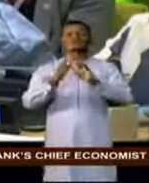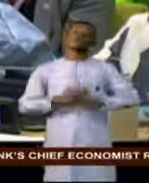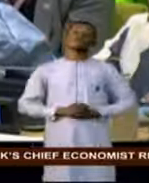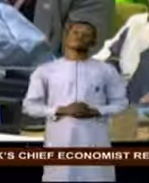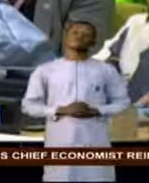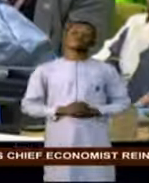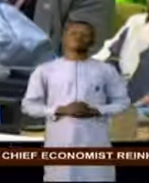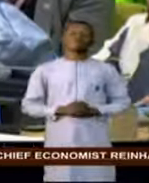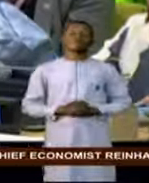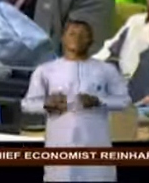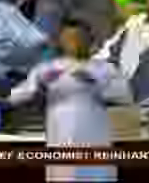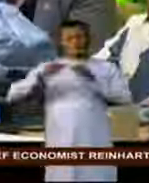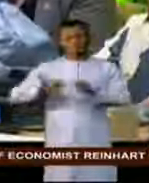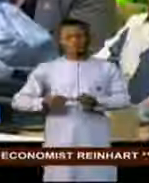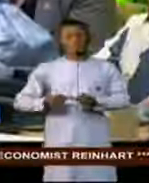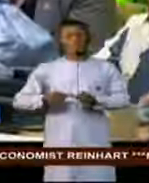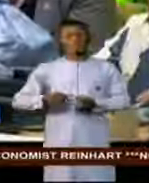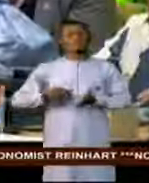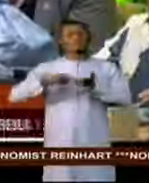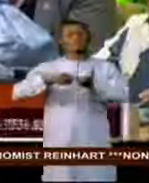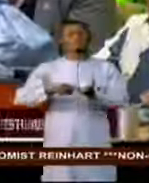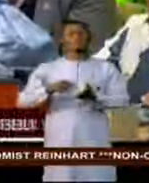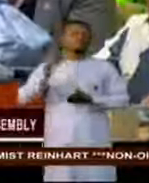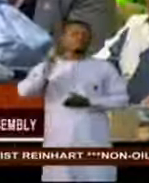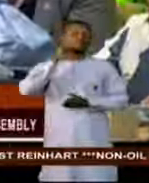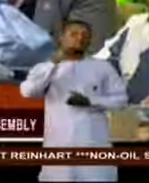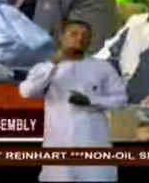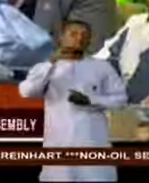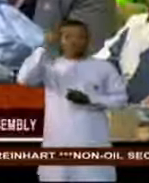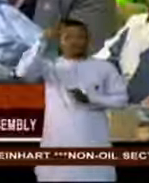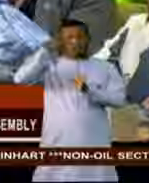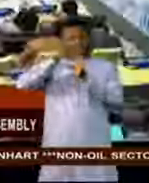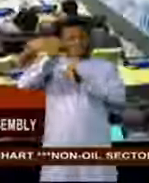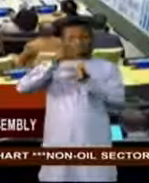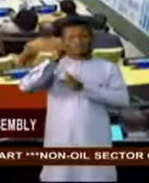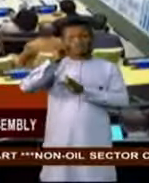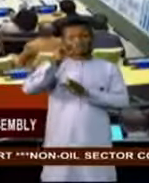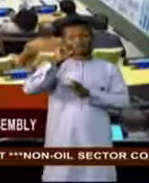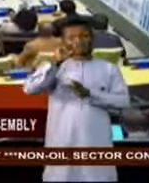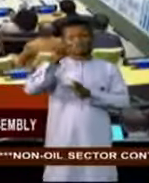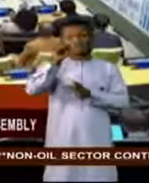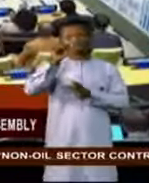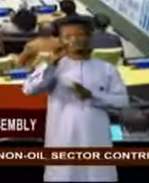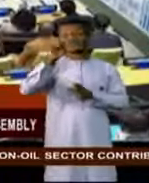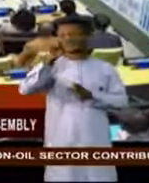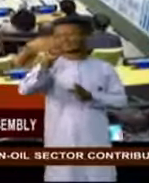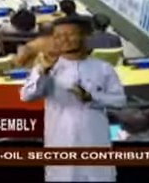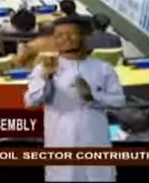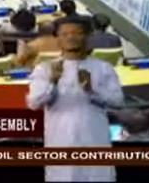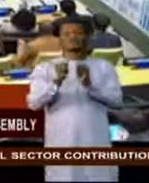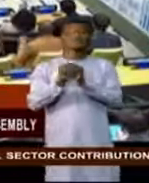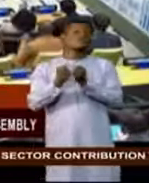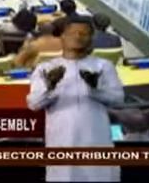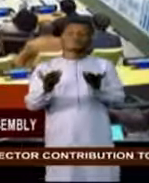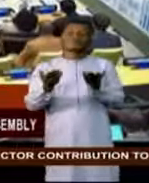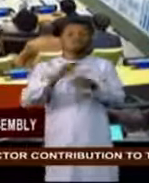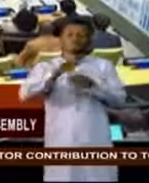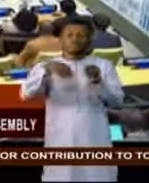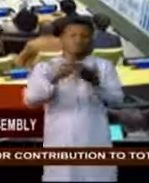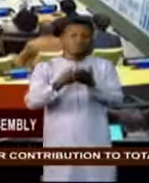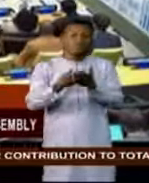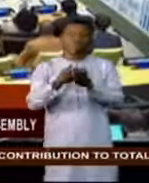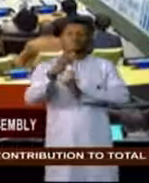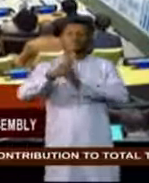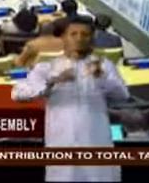As permanent representative, Nigeria's Professor Tijani Muhammad Bandi worked with colleagues from all regions of the